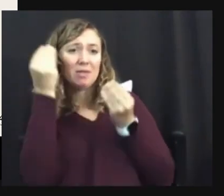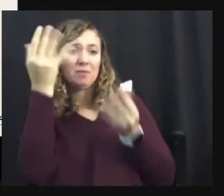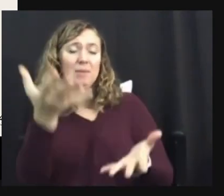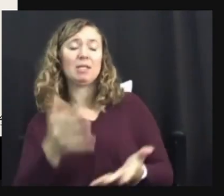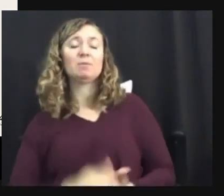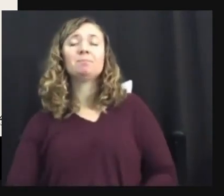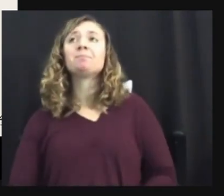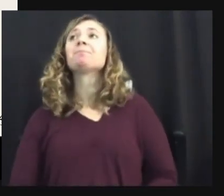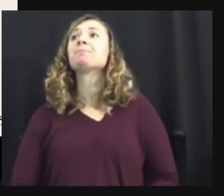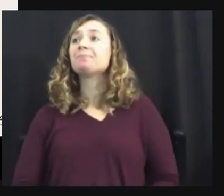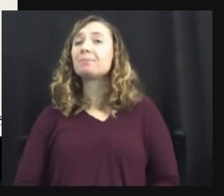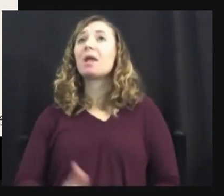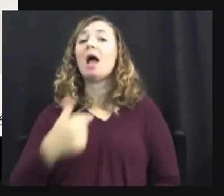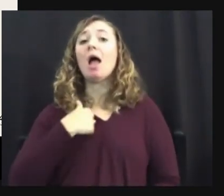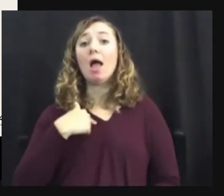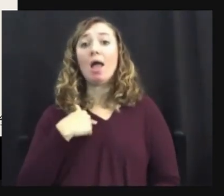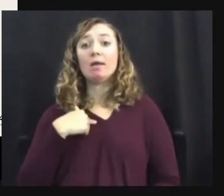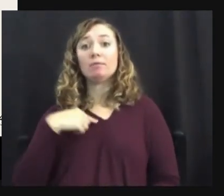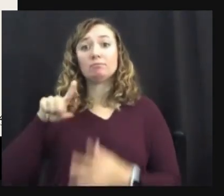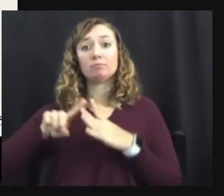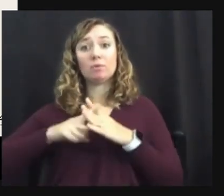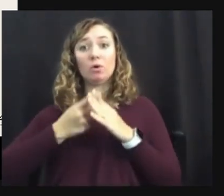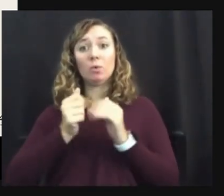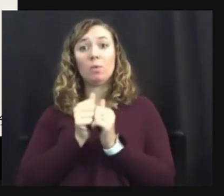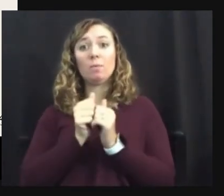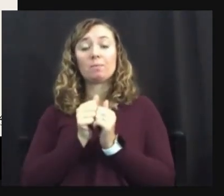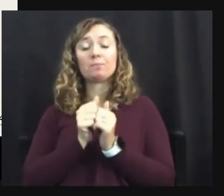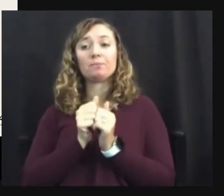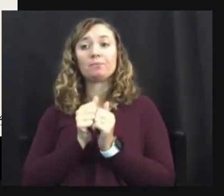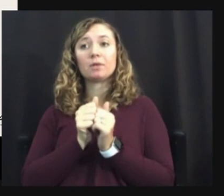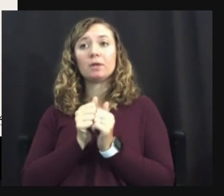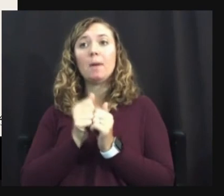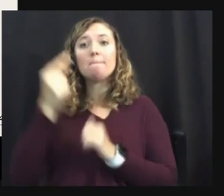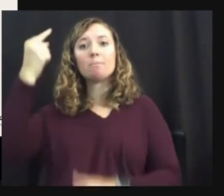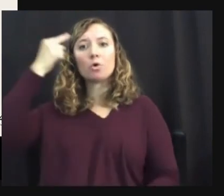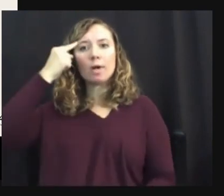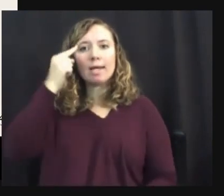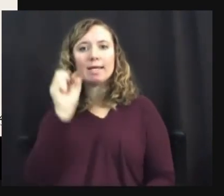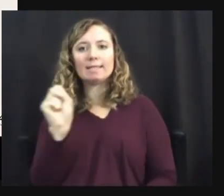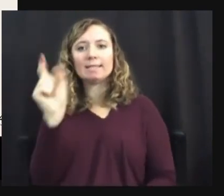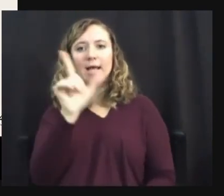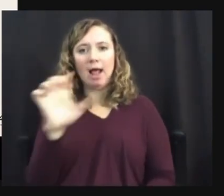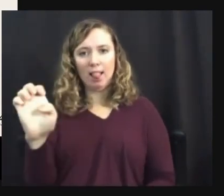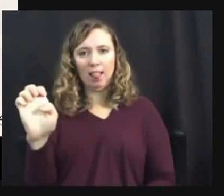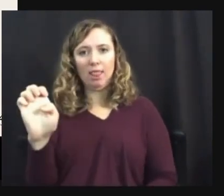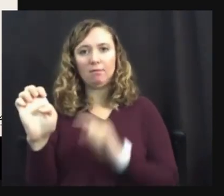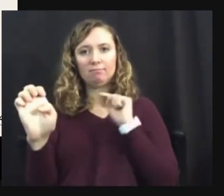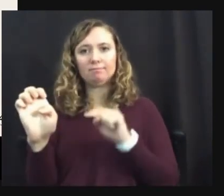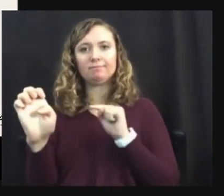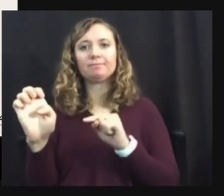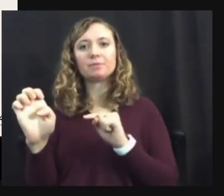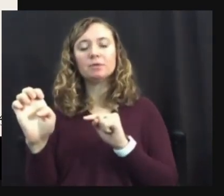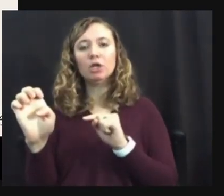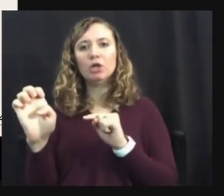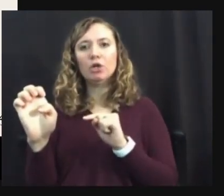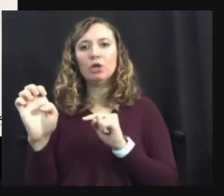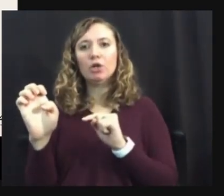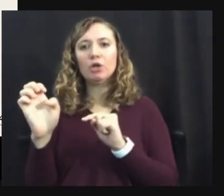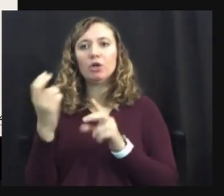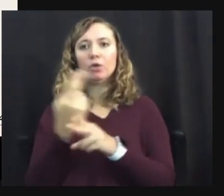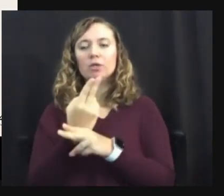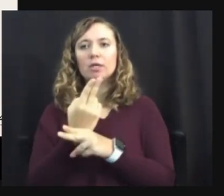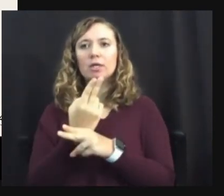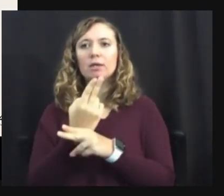I start with talking about brain styles and using that horse example,